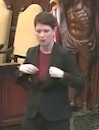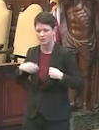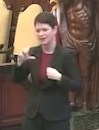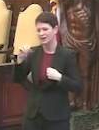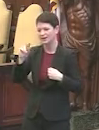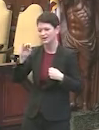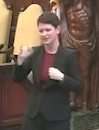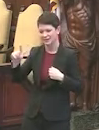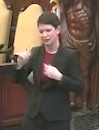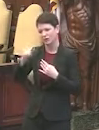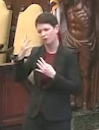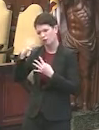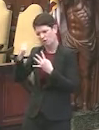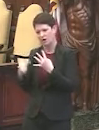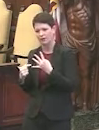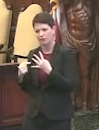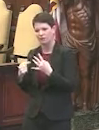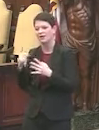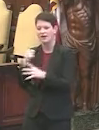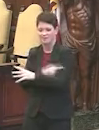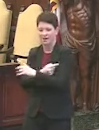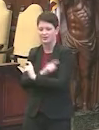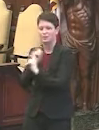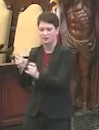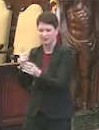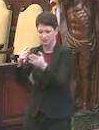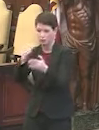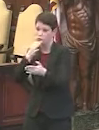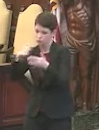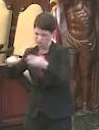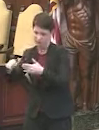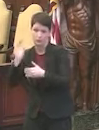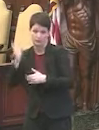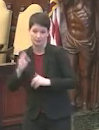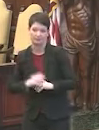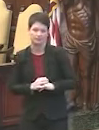and four others that either have vaccine or will be receiving vaccine next week.